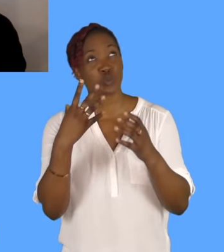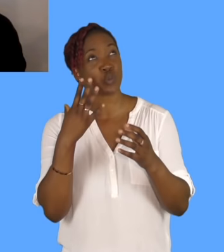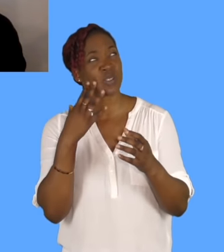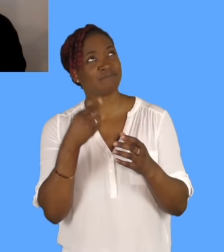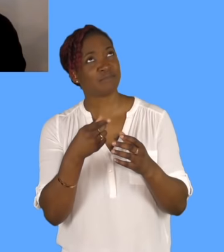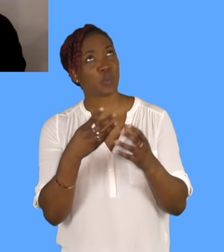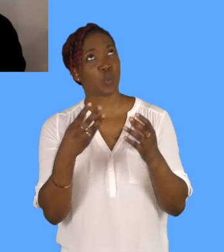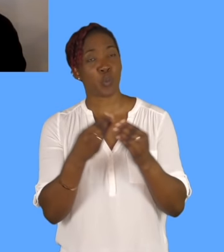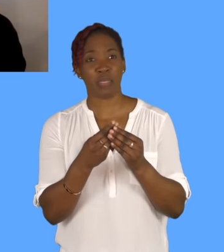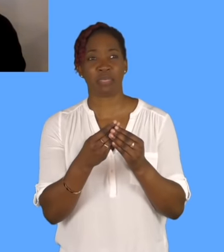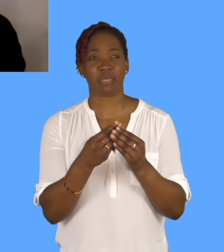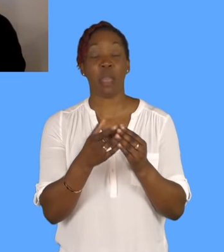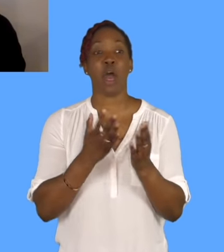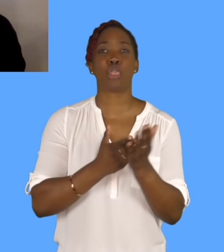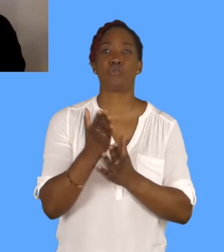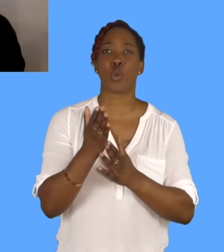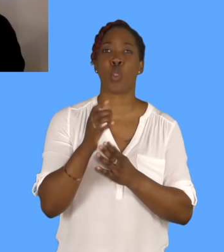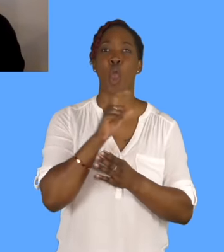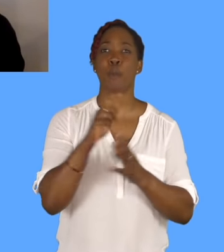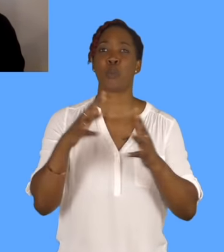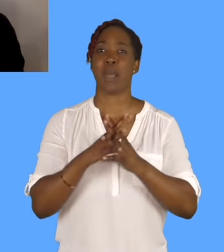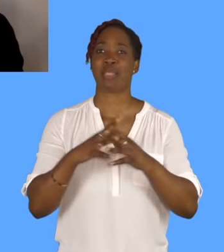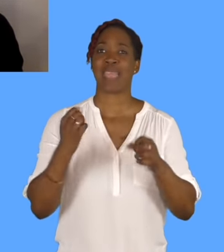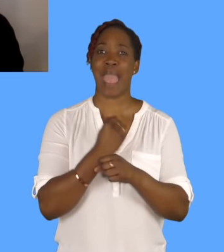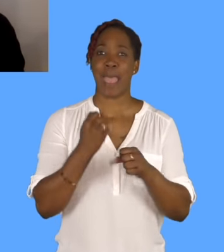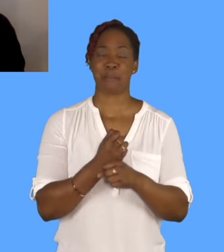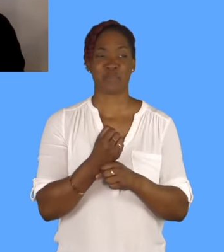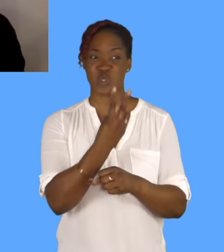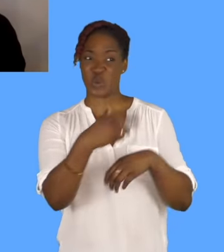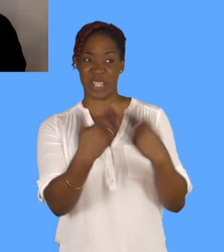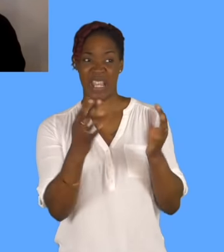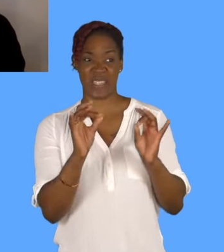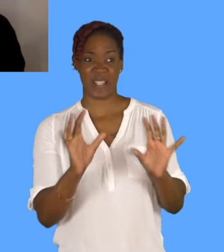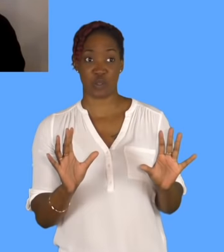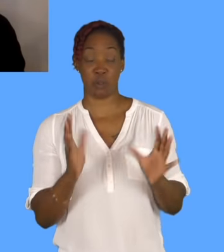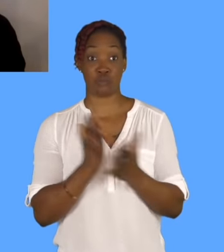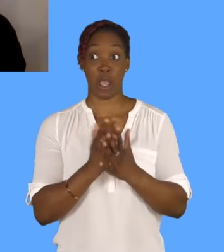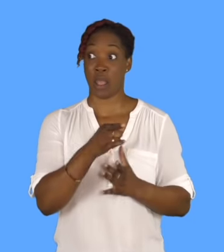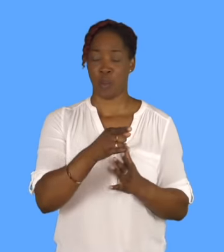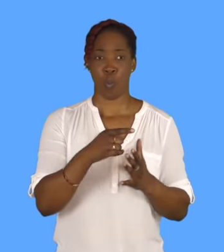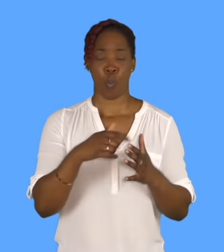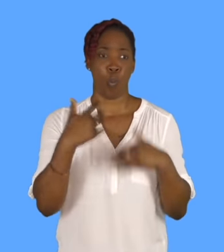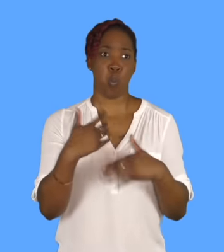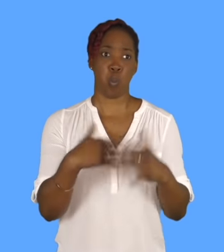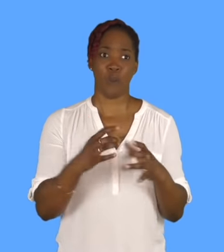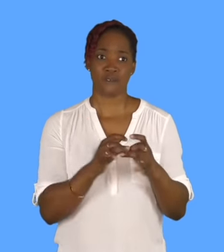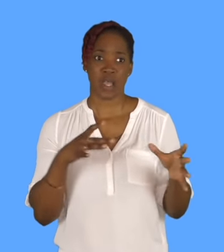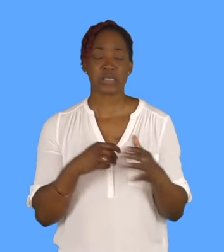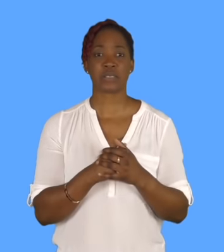Are you based out of Edinburgh? Yeah, am in Edinburgh. Right. Yeah, we've been here since